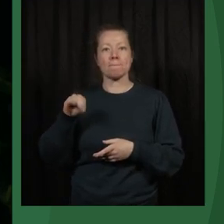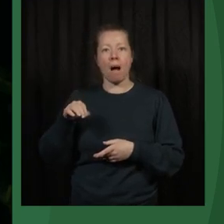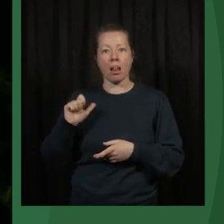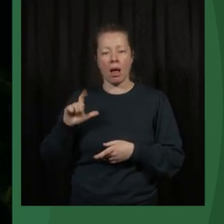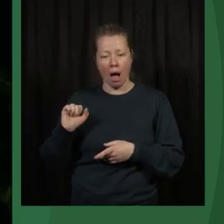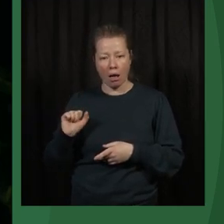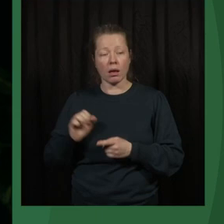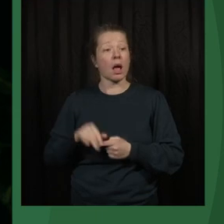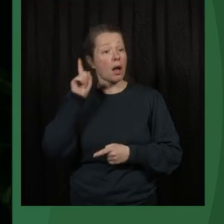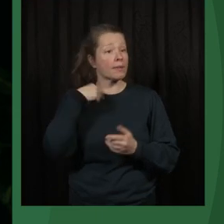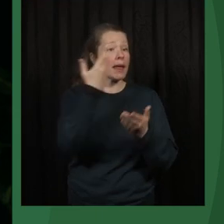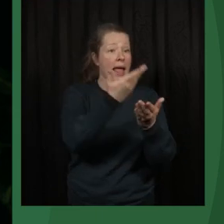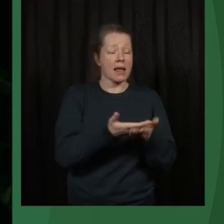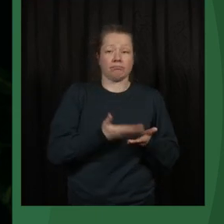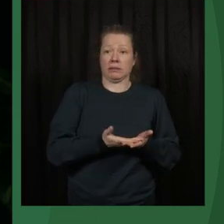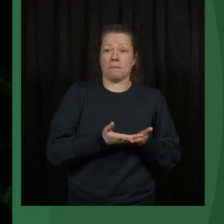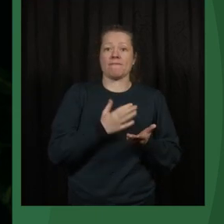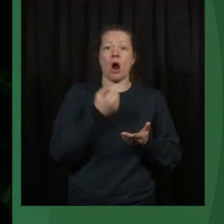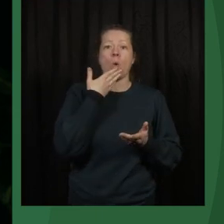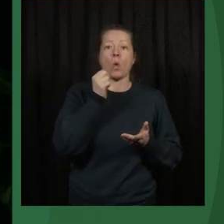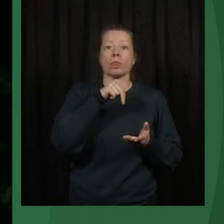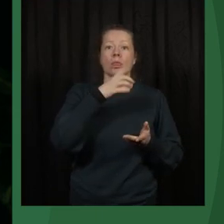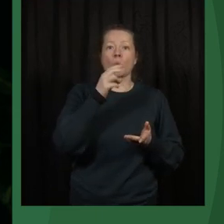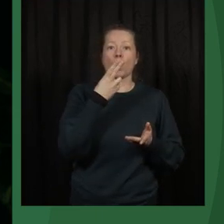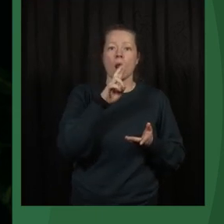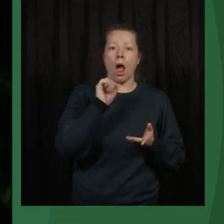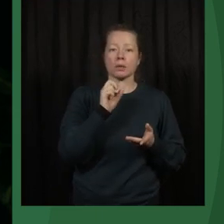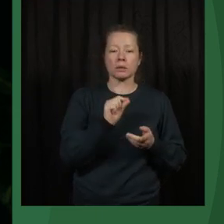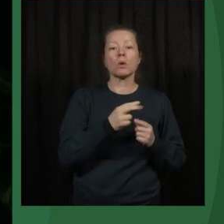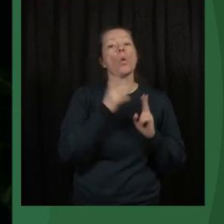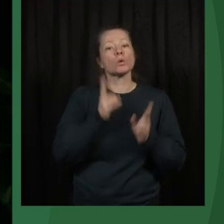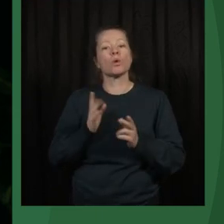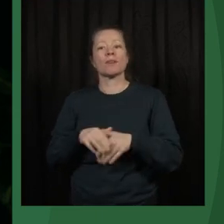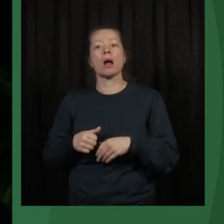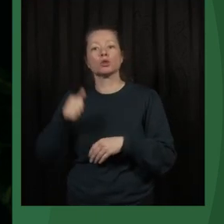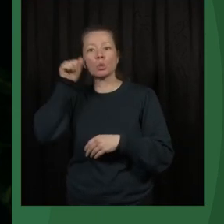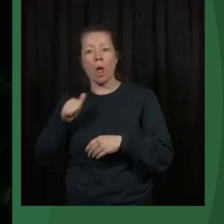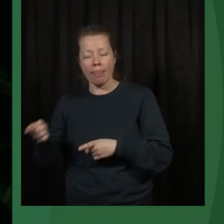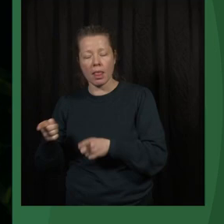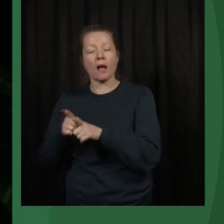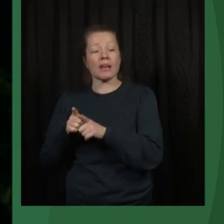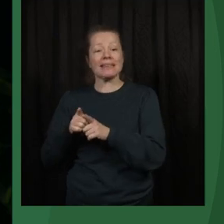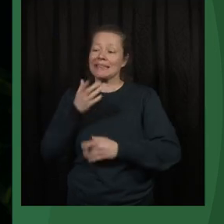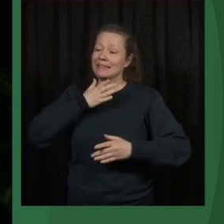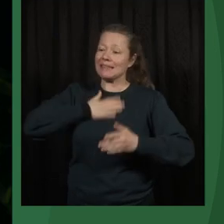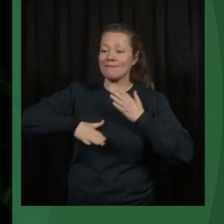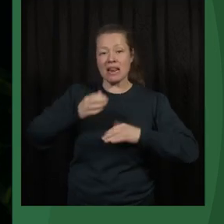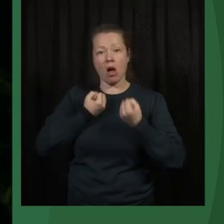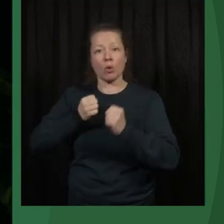examples from Honduras. And I mentioned from Sudan that the civil actors themselves,